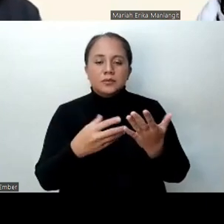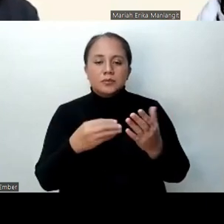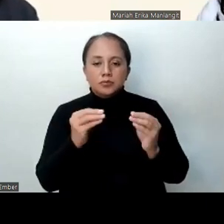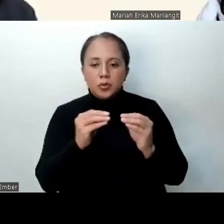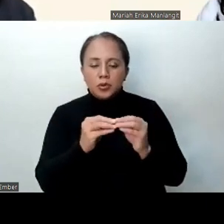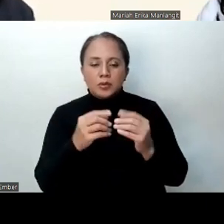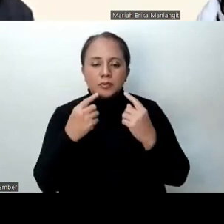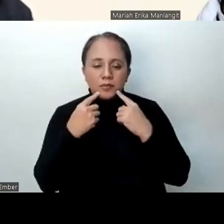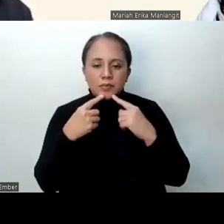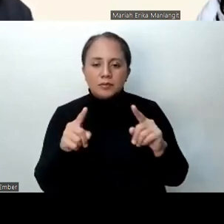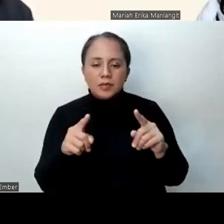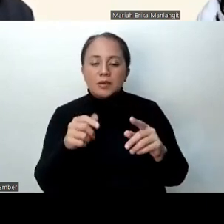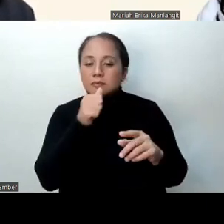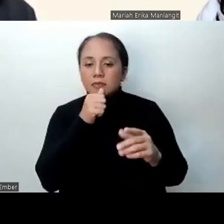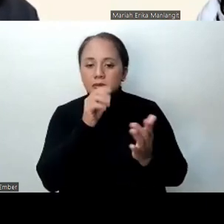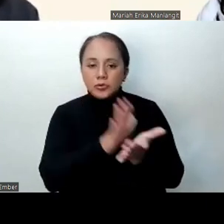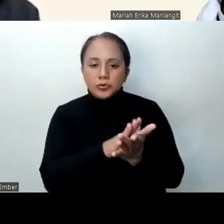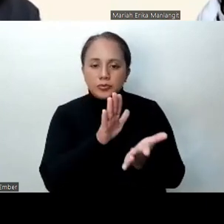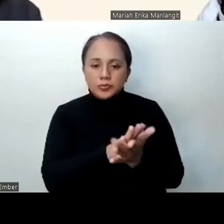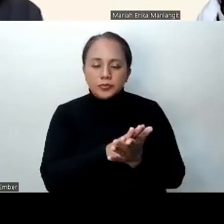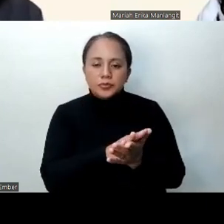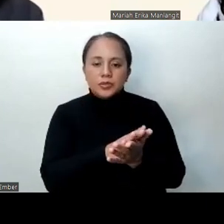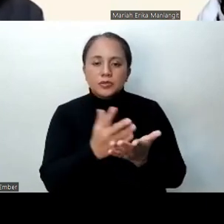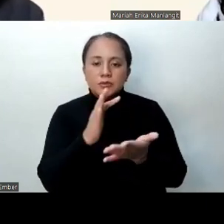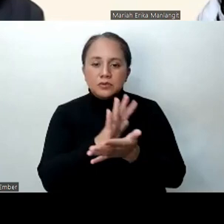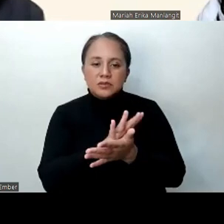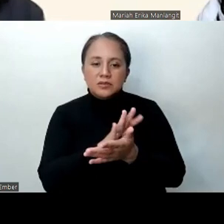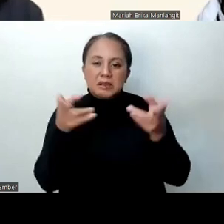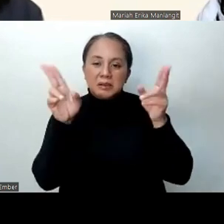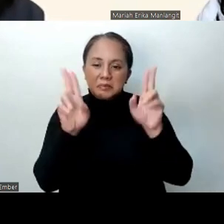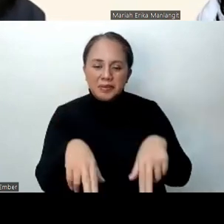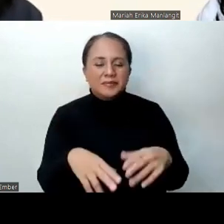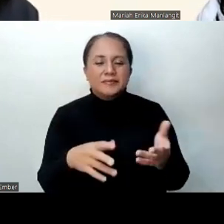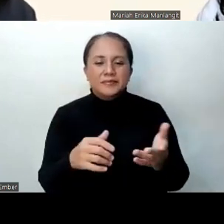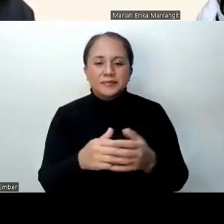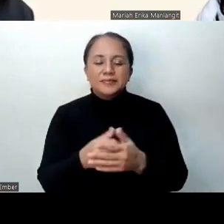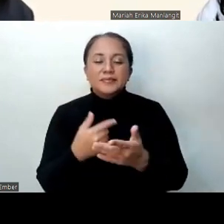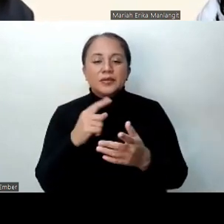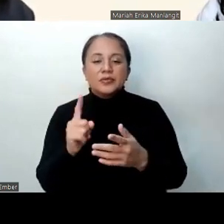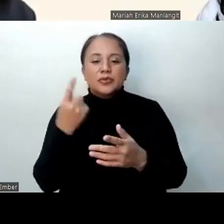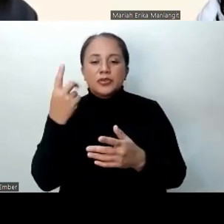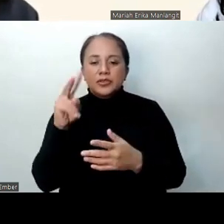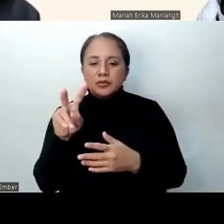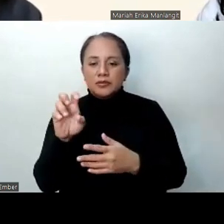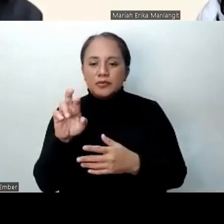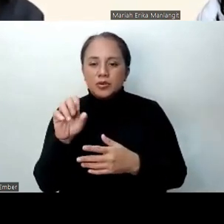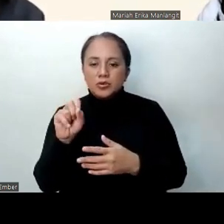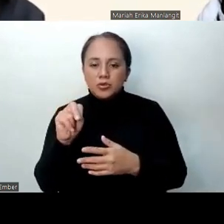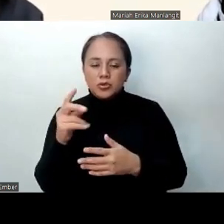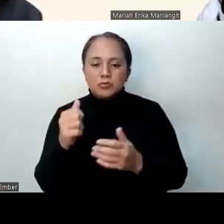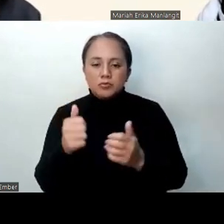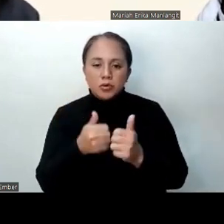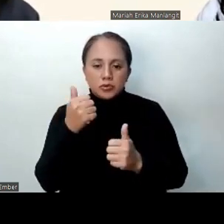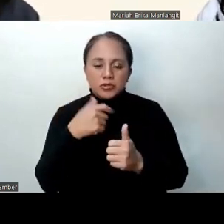the private schools, but the pandemic happened. So for the first version, most